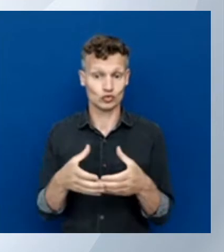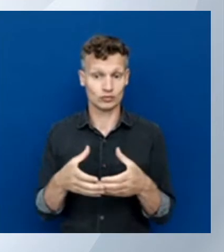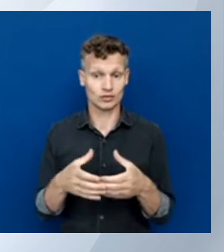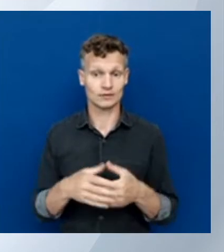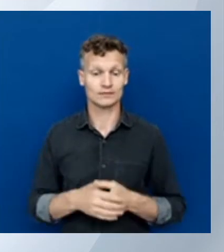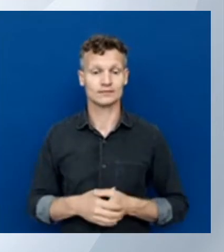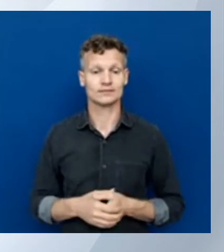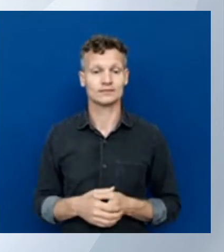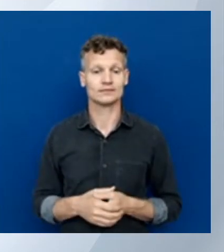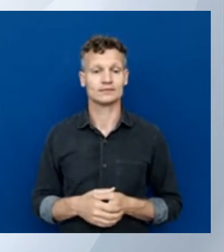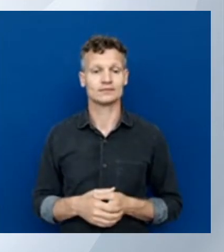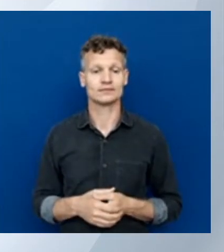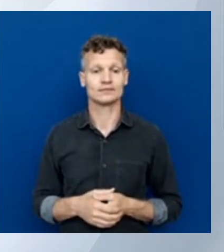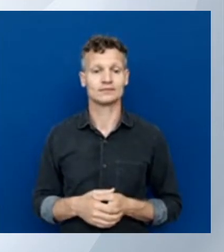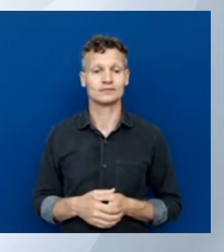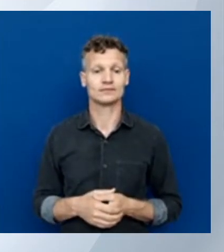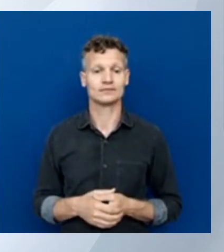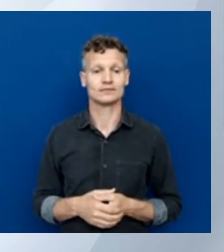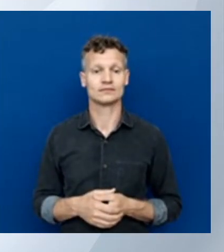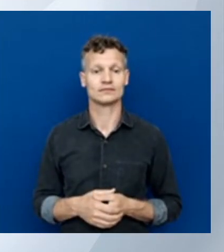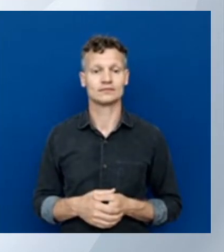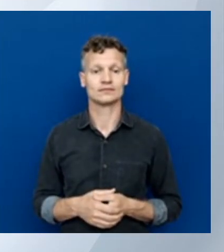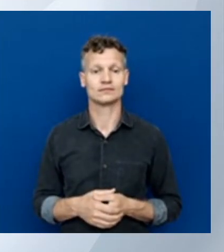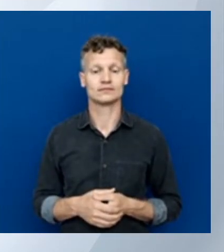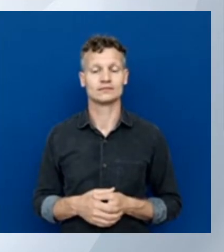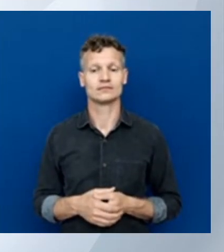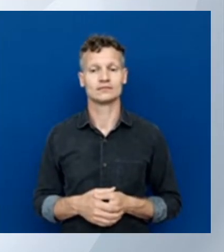created. Provisioning state says succeeded.